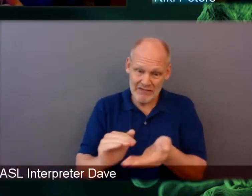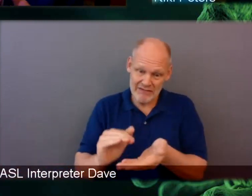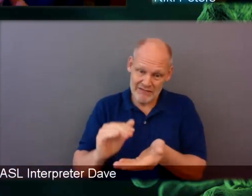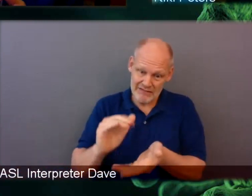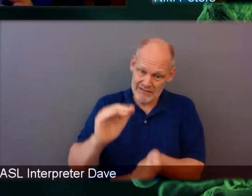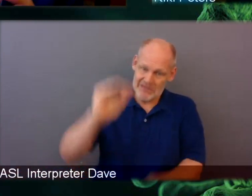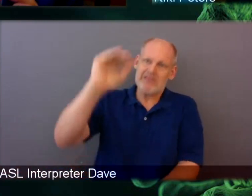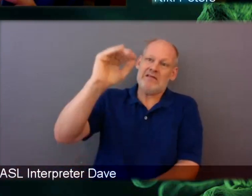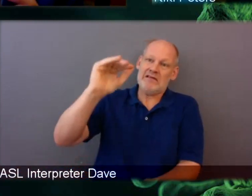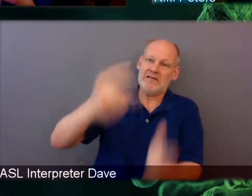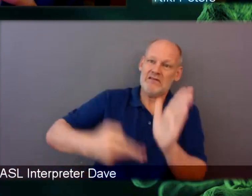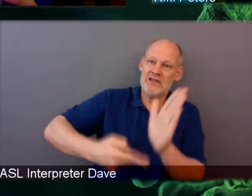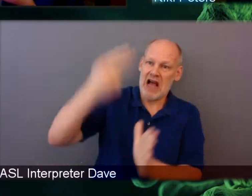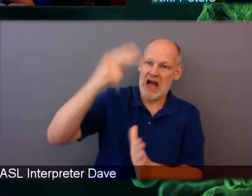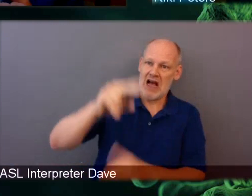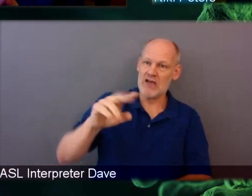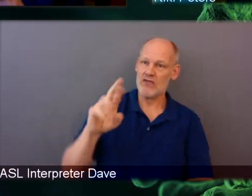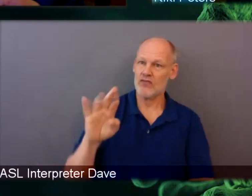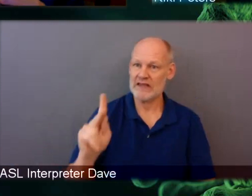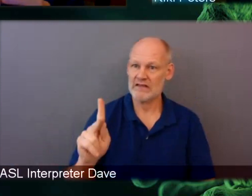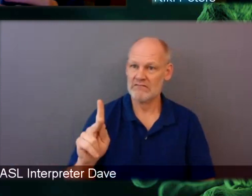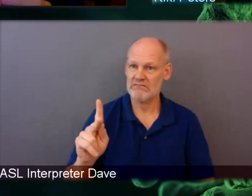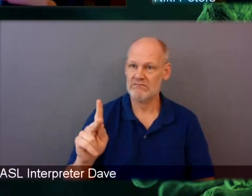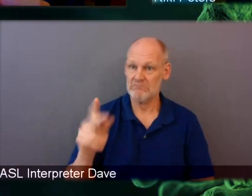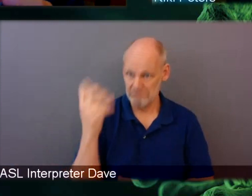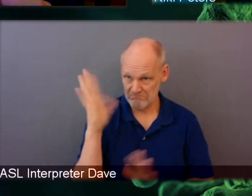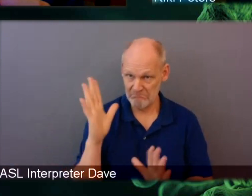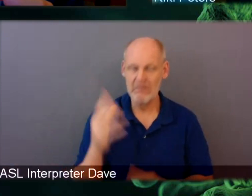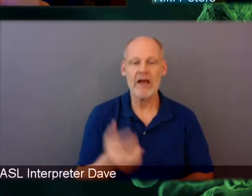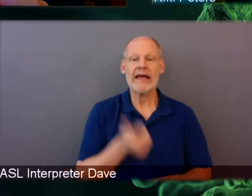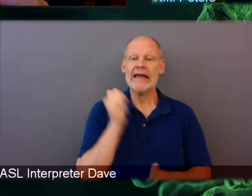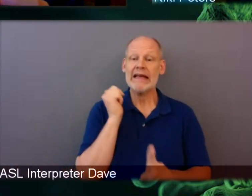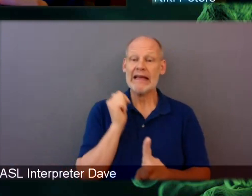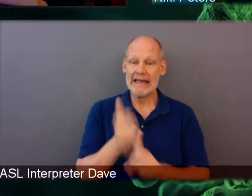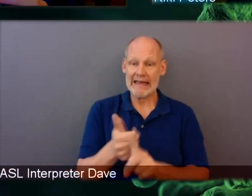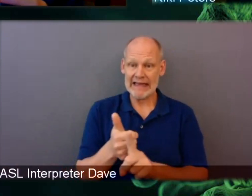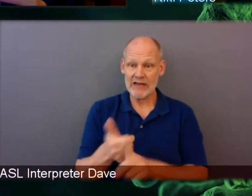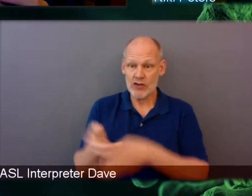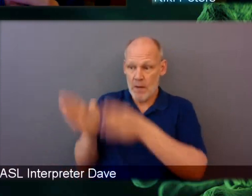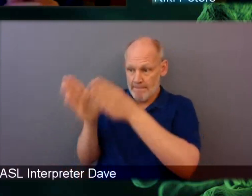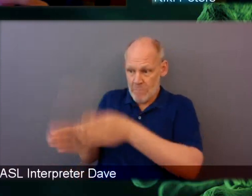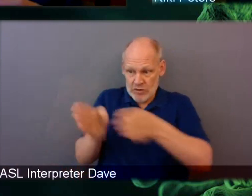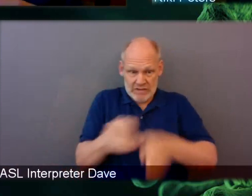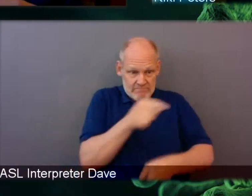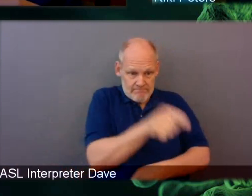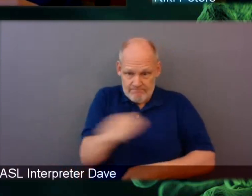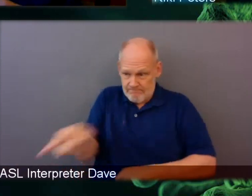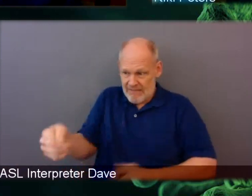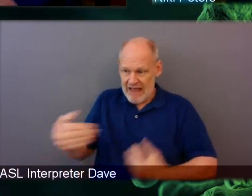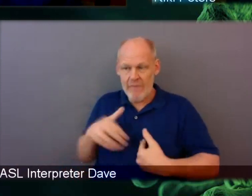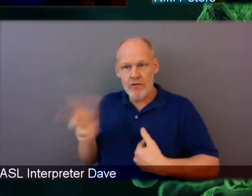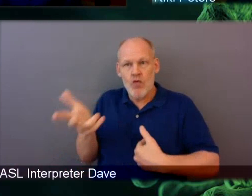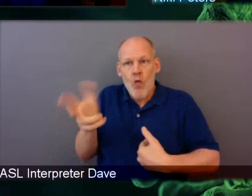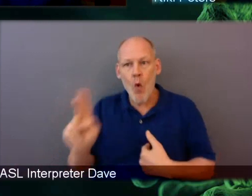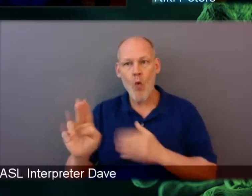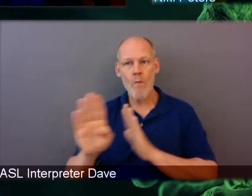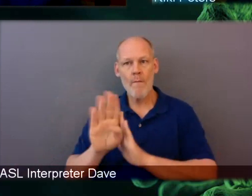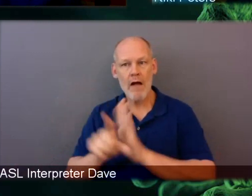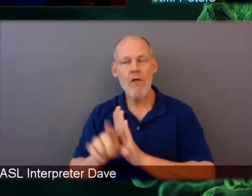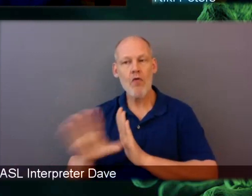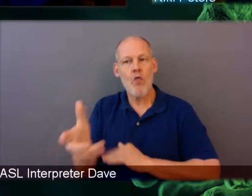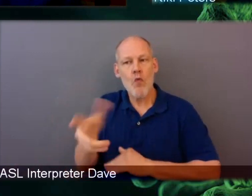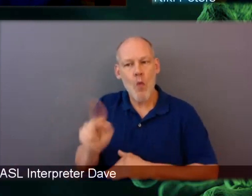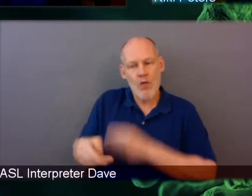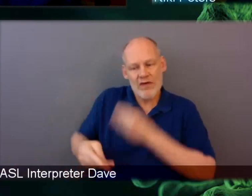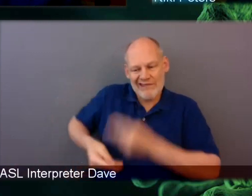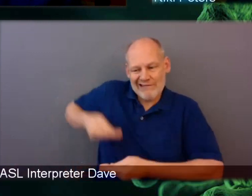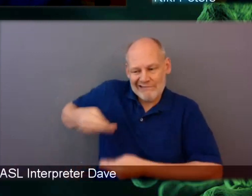different number of risk alleles, and there are some who carry a lot of these risk alleles and have a very high risk of developing